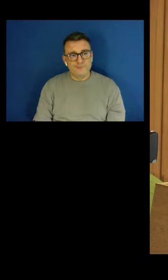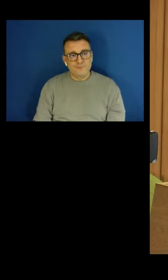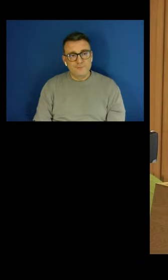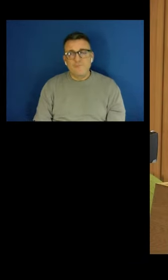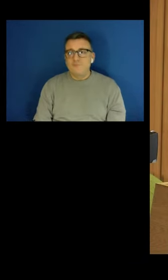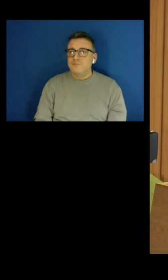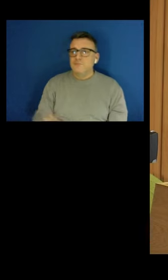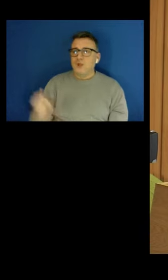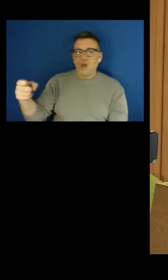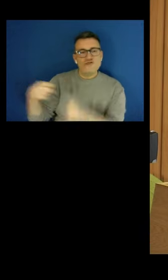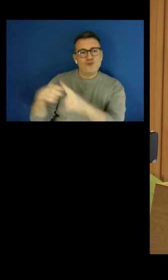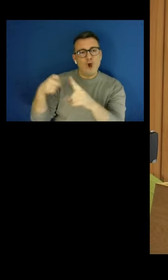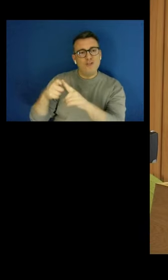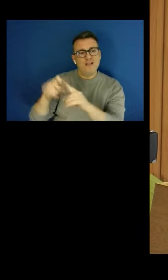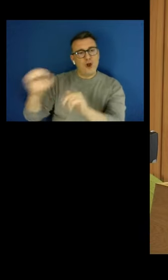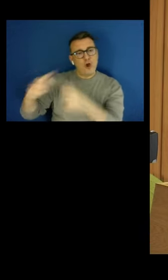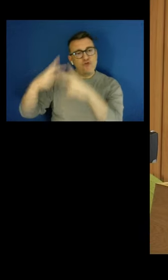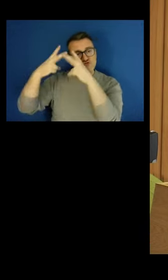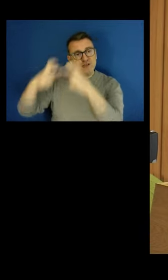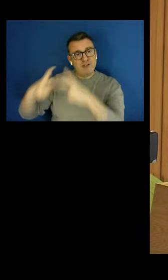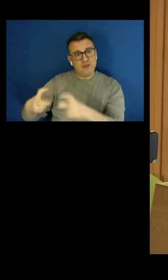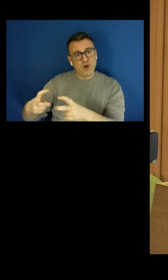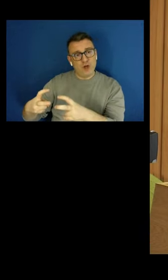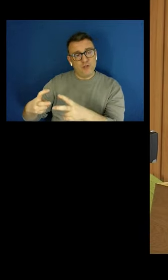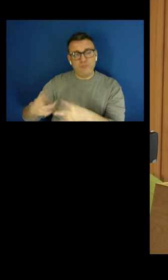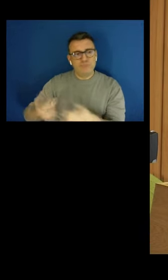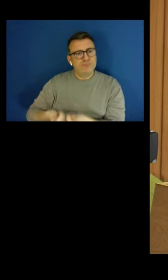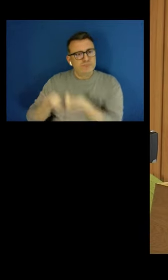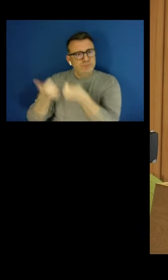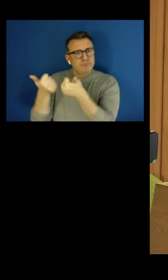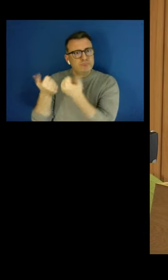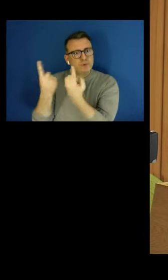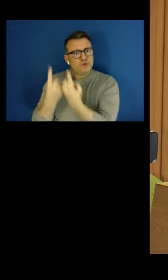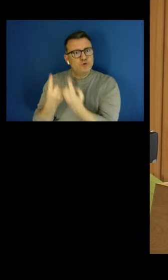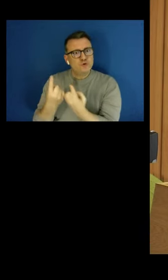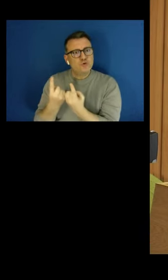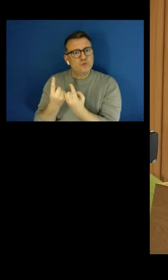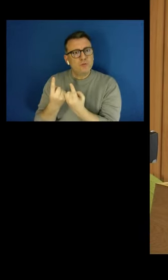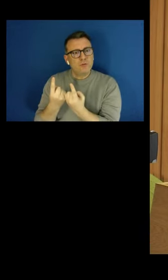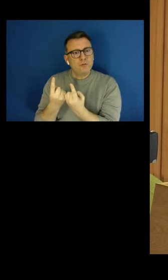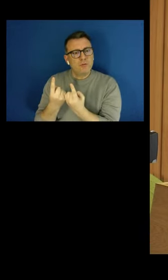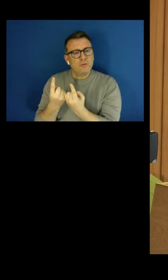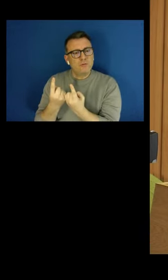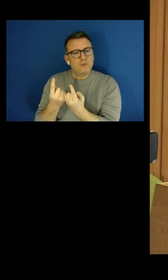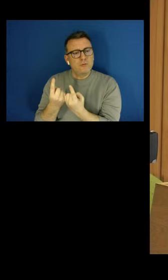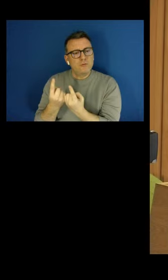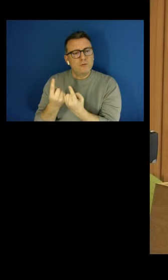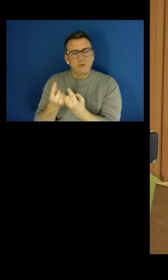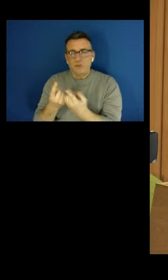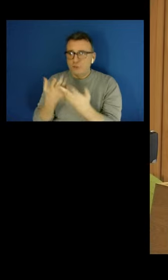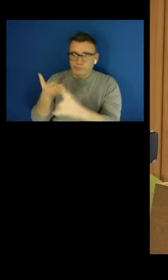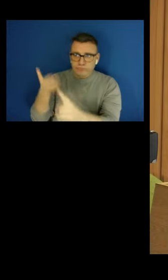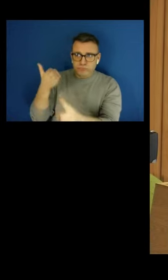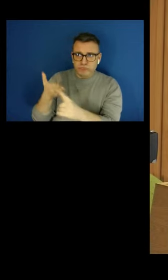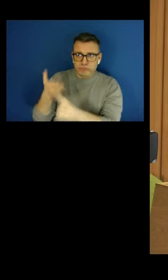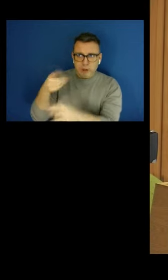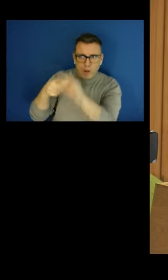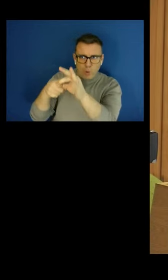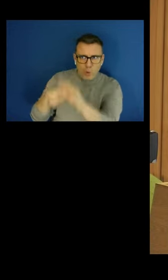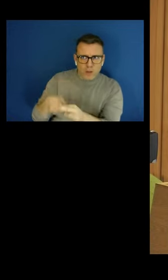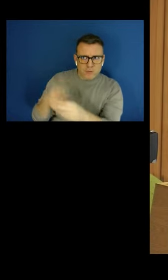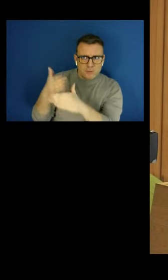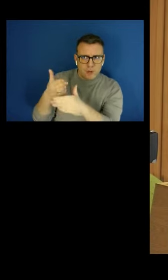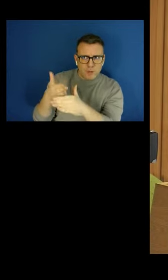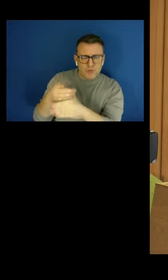tool, not just to identify the existence of low-quality employment, but also to measure its extent.